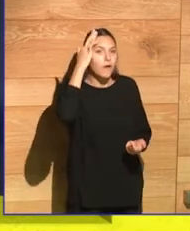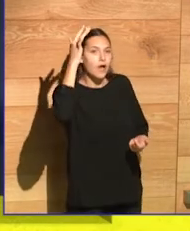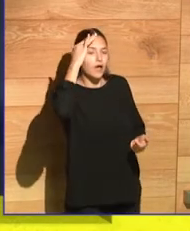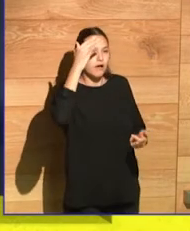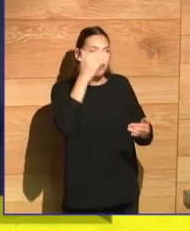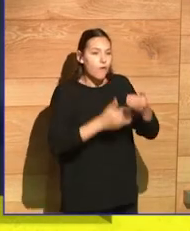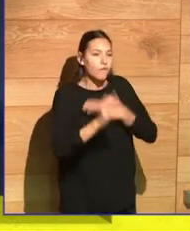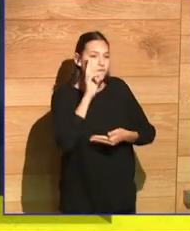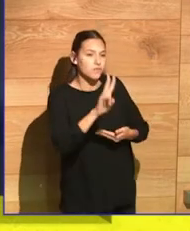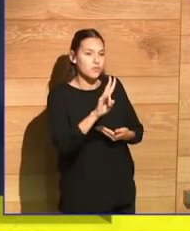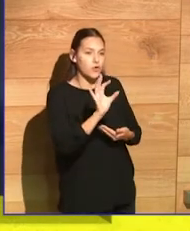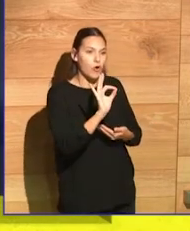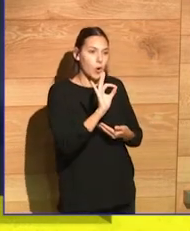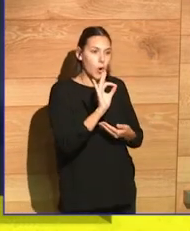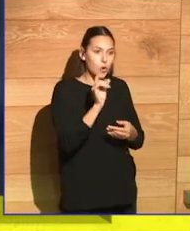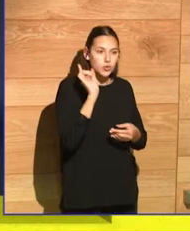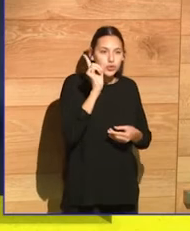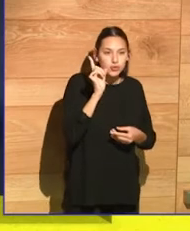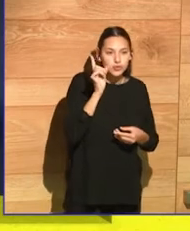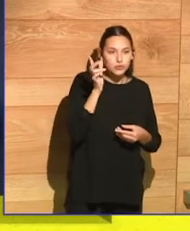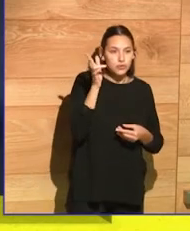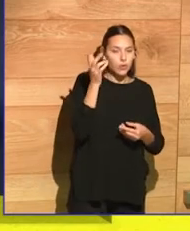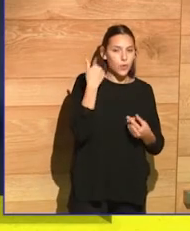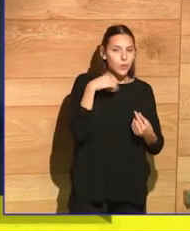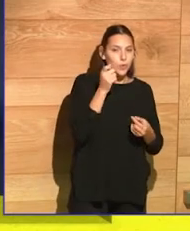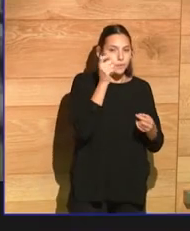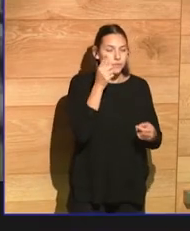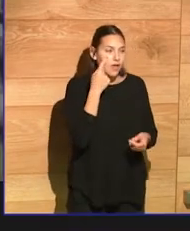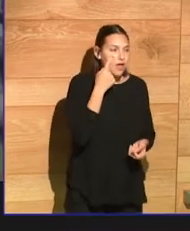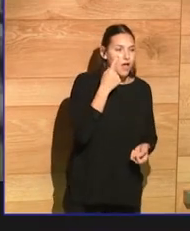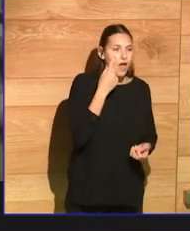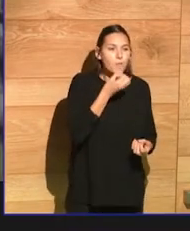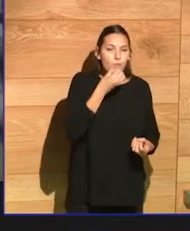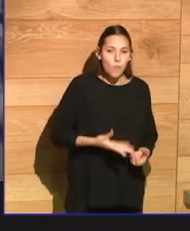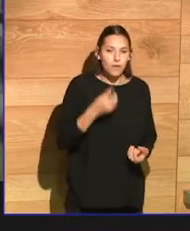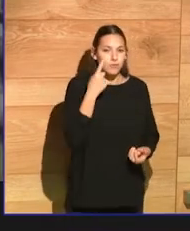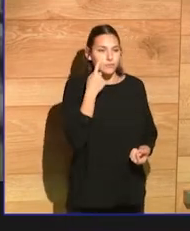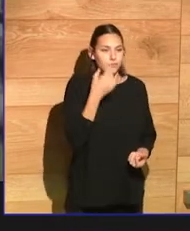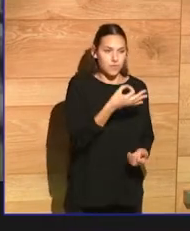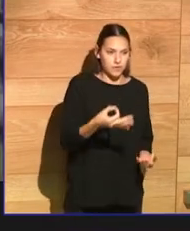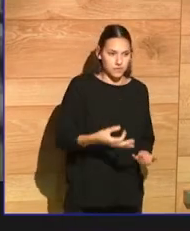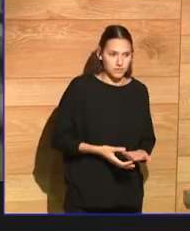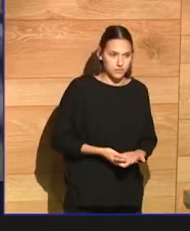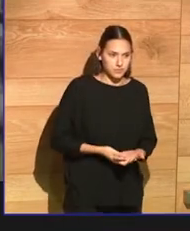work. Are you a visionary or is it that you are a good listener to what's going on in society?